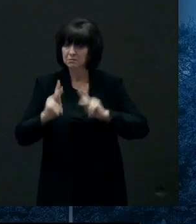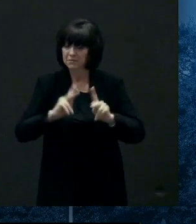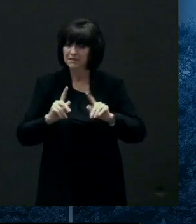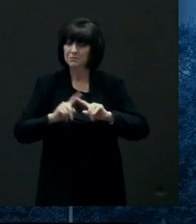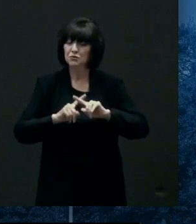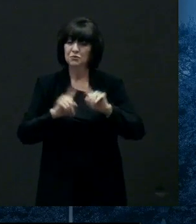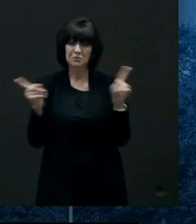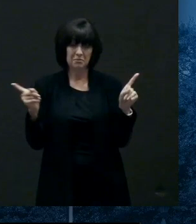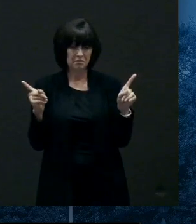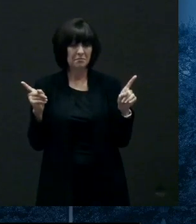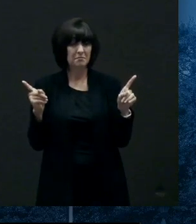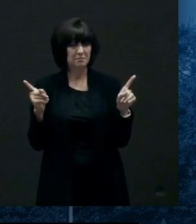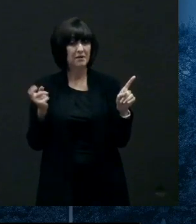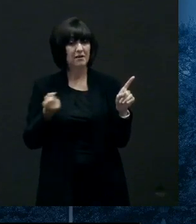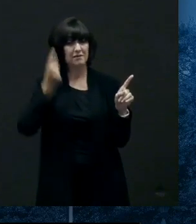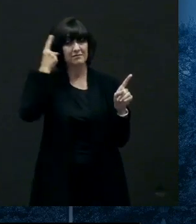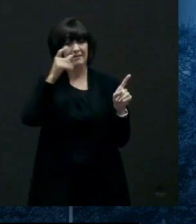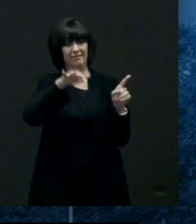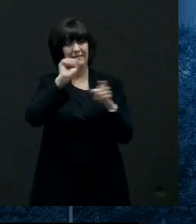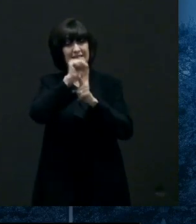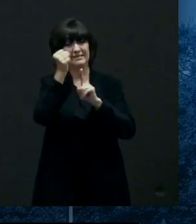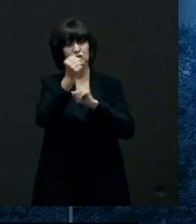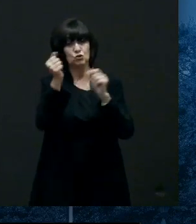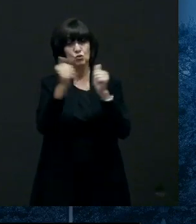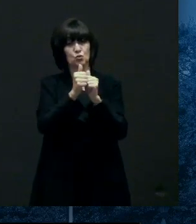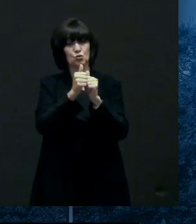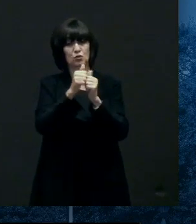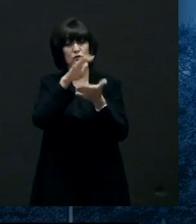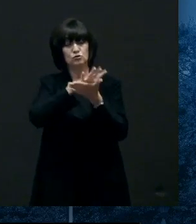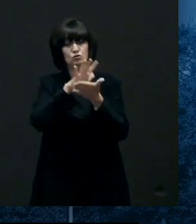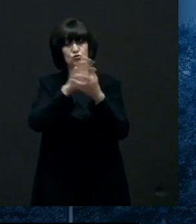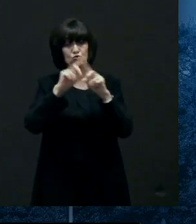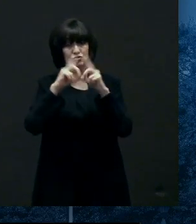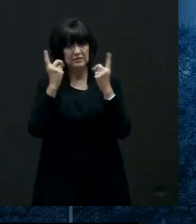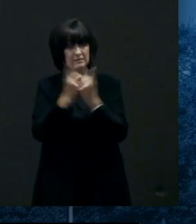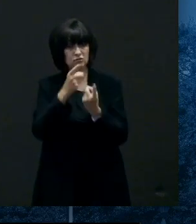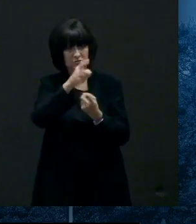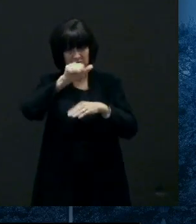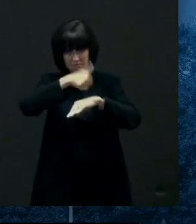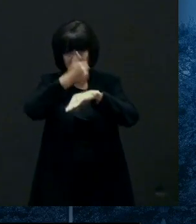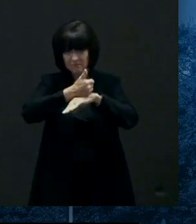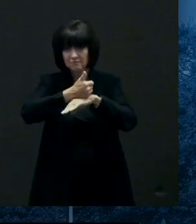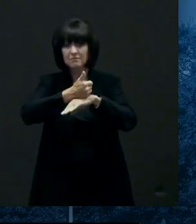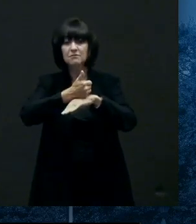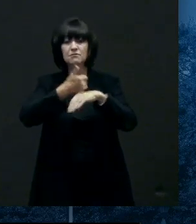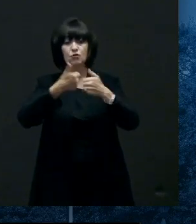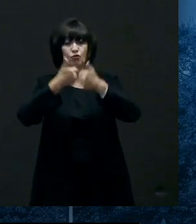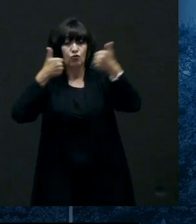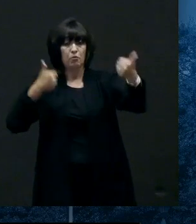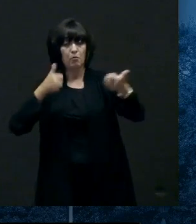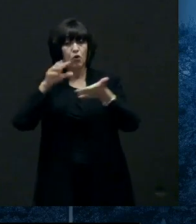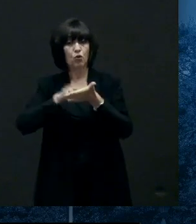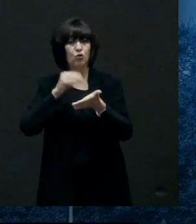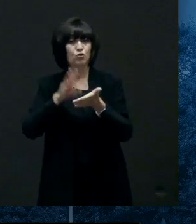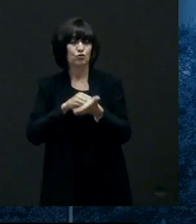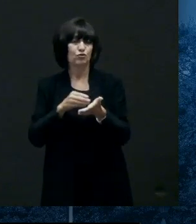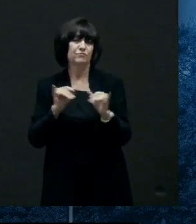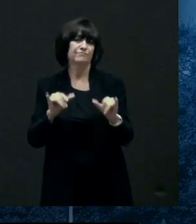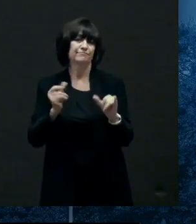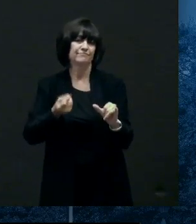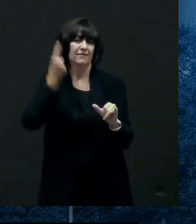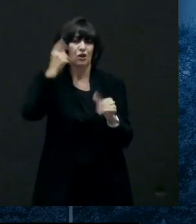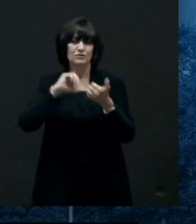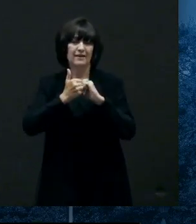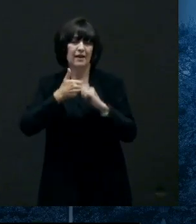the situation in each of the school districts with respect to remote learning uh the appropriate decision at this time